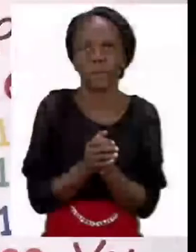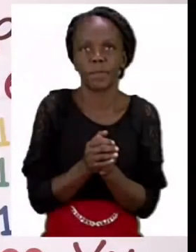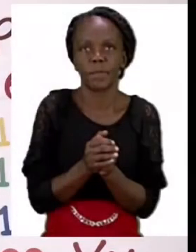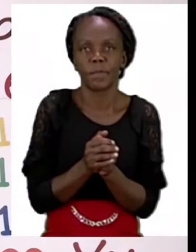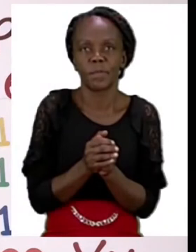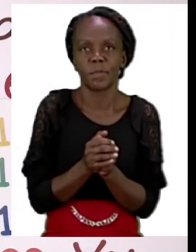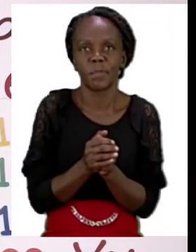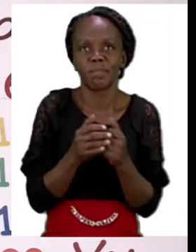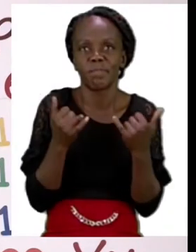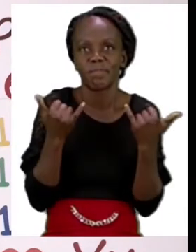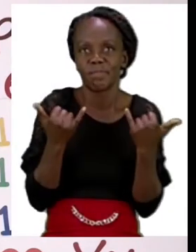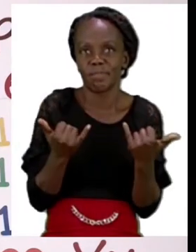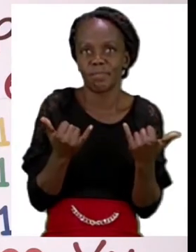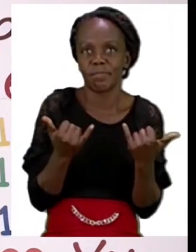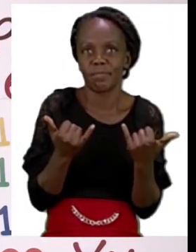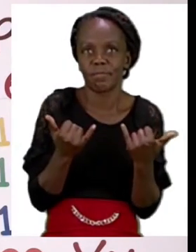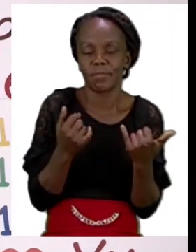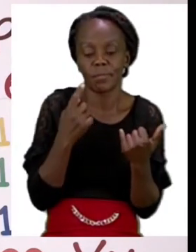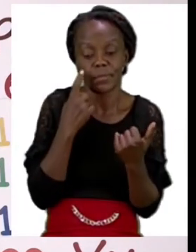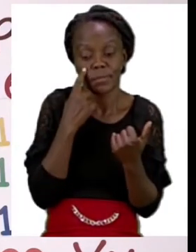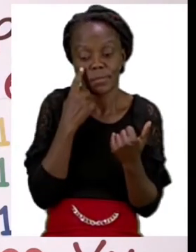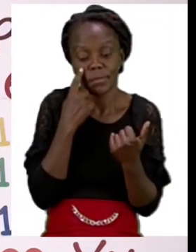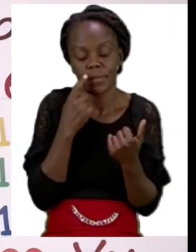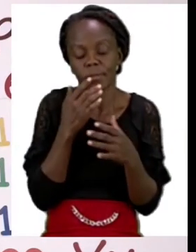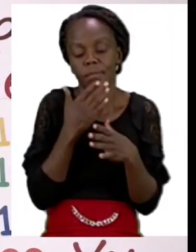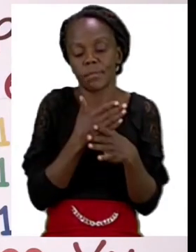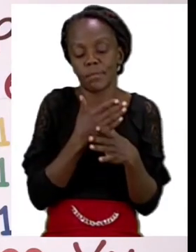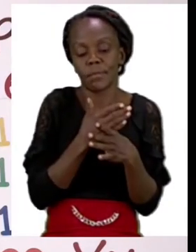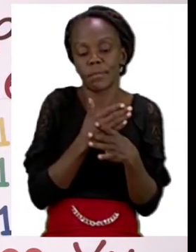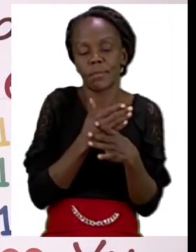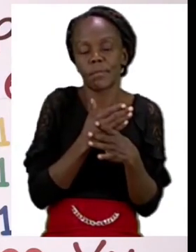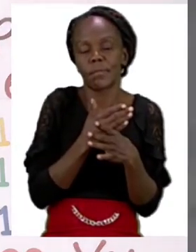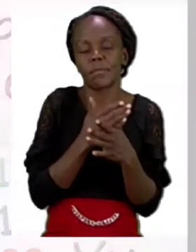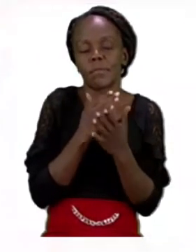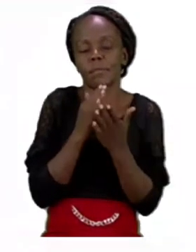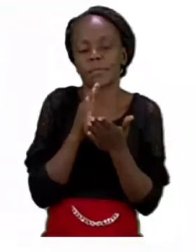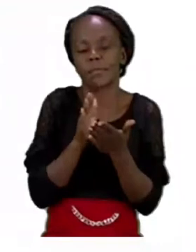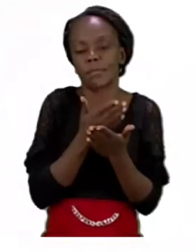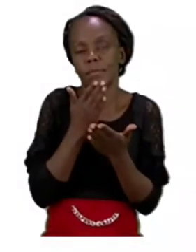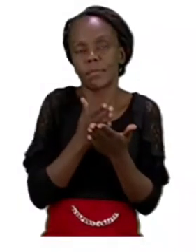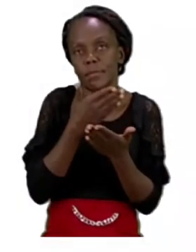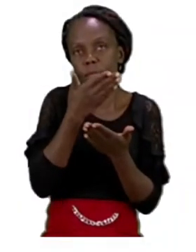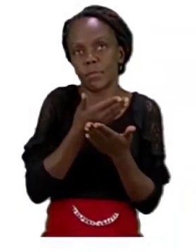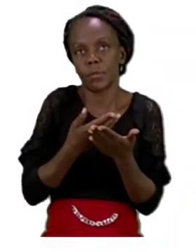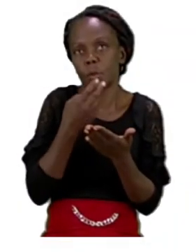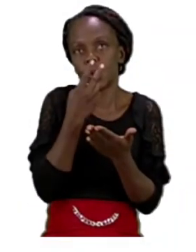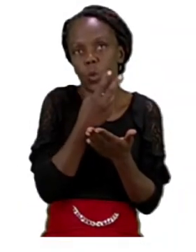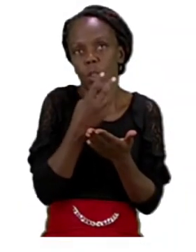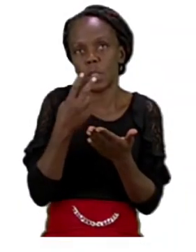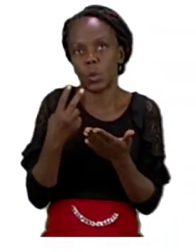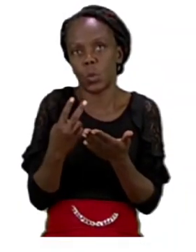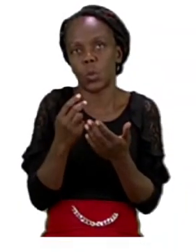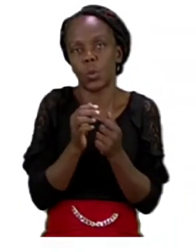Now let us take a look at our exercise on page 22. On page 22,